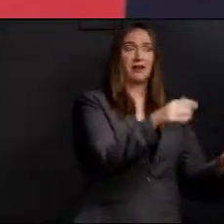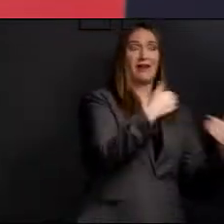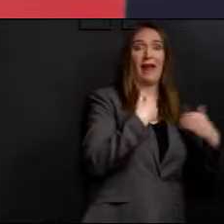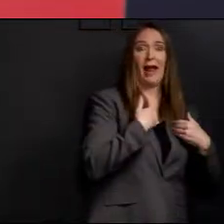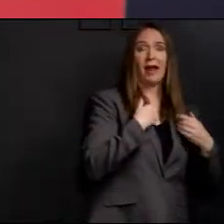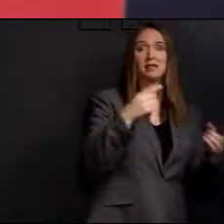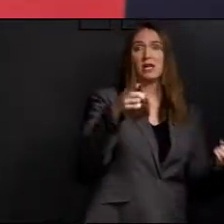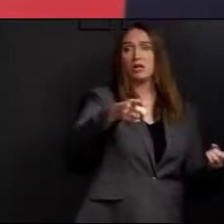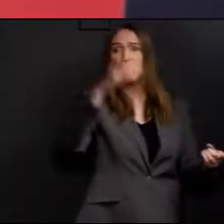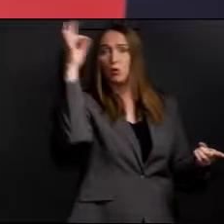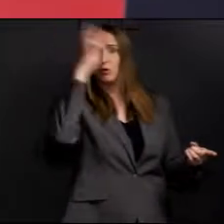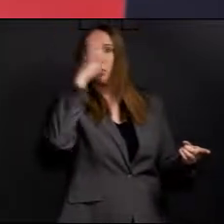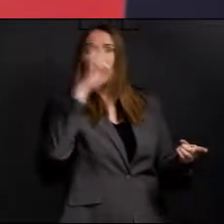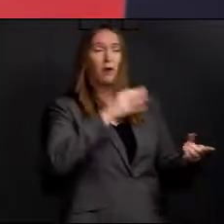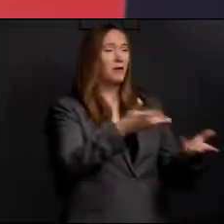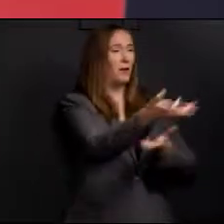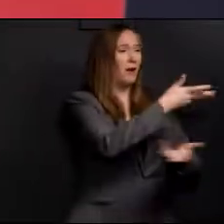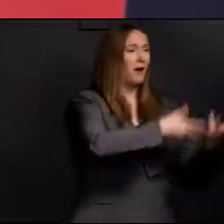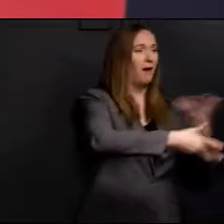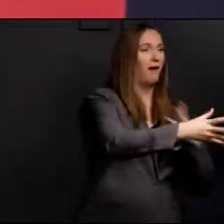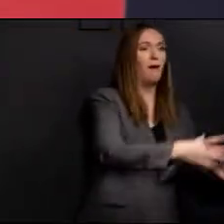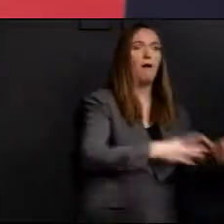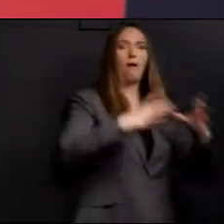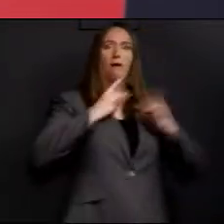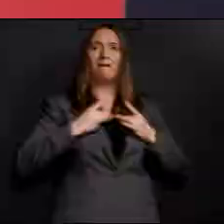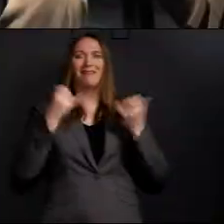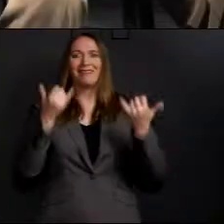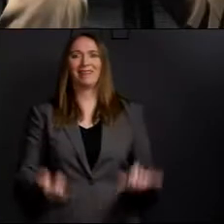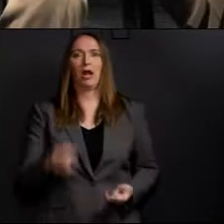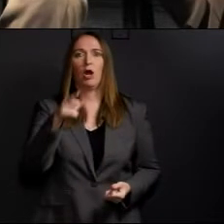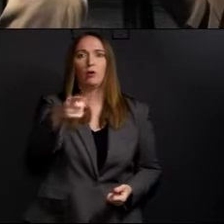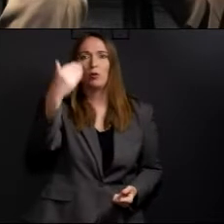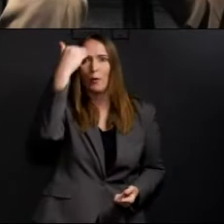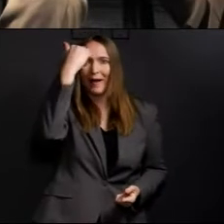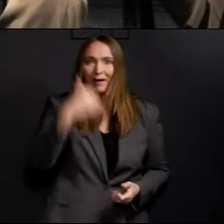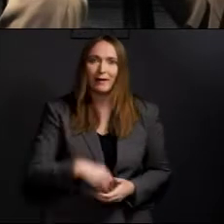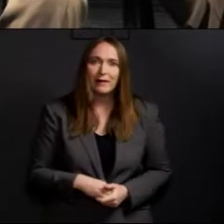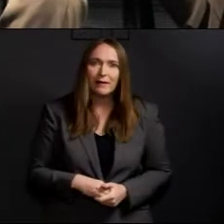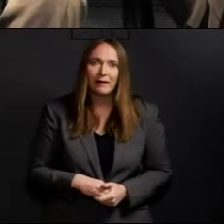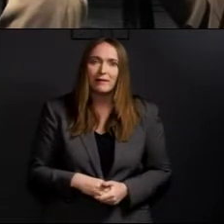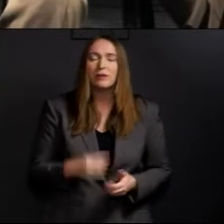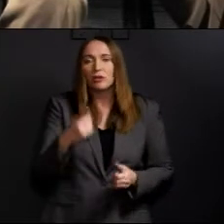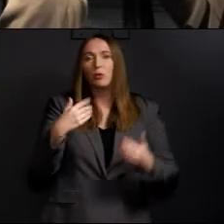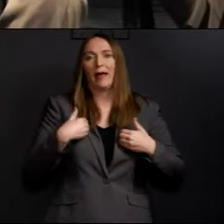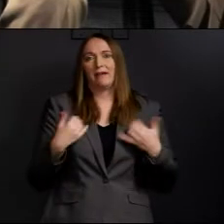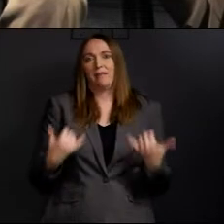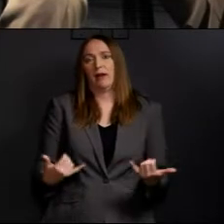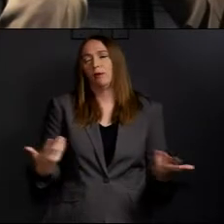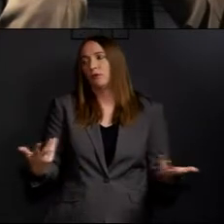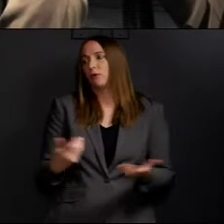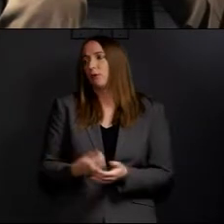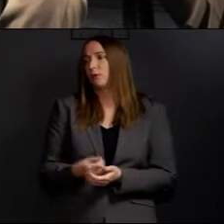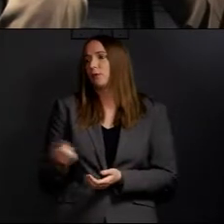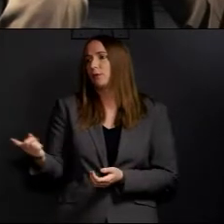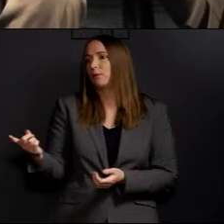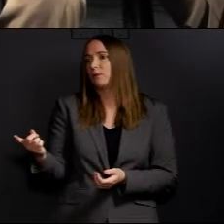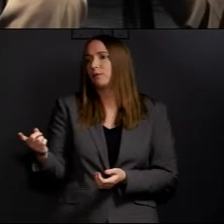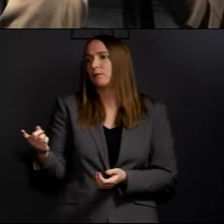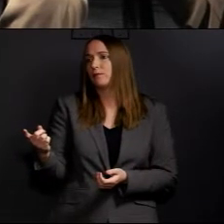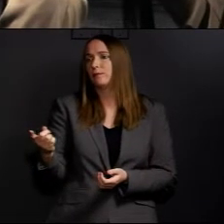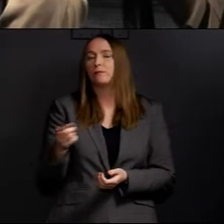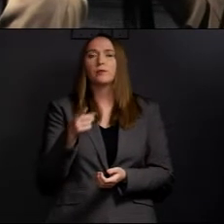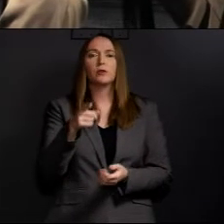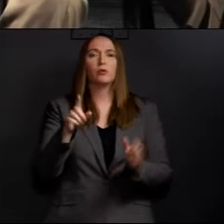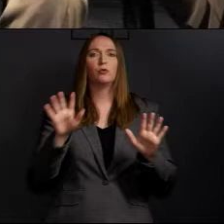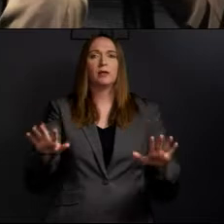that's why you can control where you go, what you do, and what you wear. Absolutely. Thank you, Gina. And you all did a